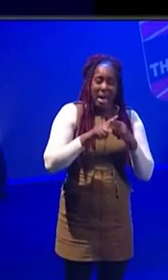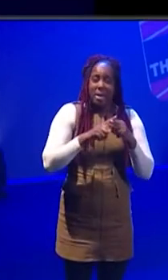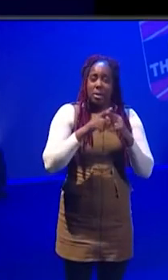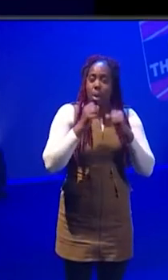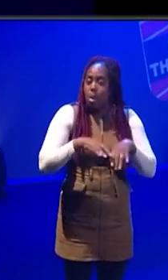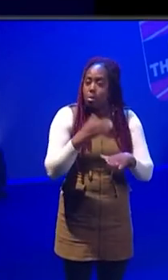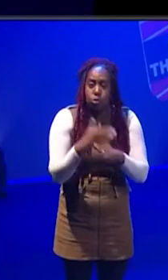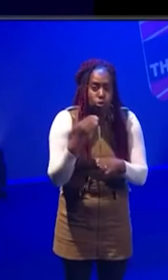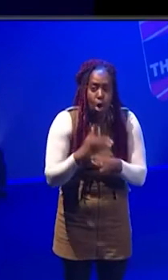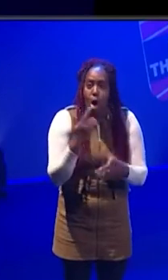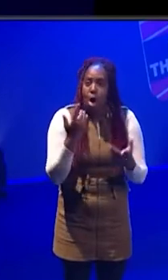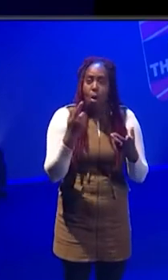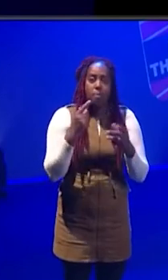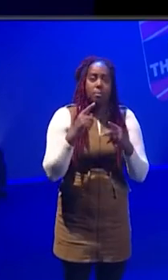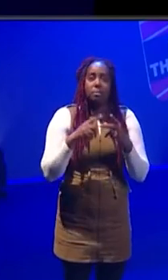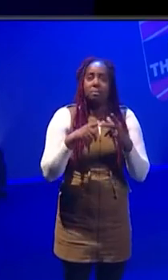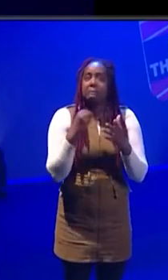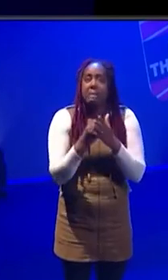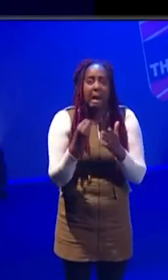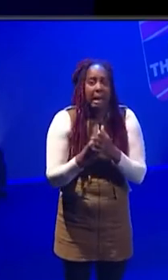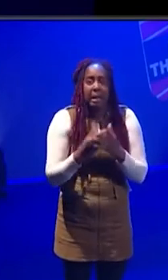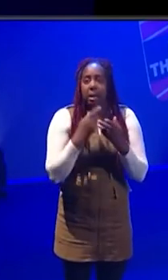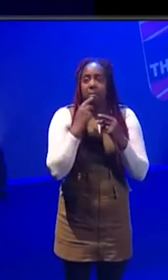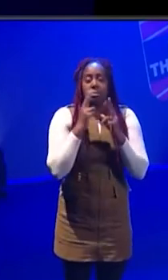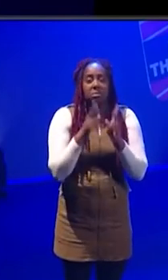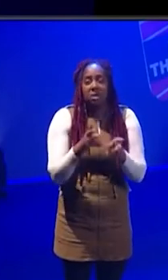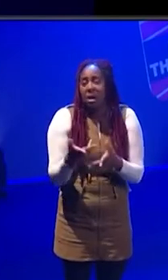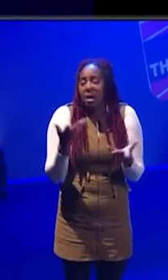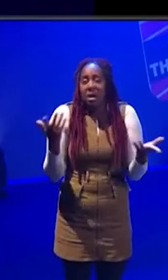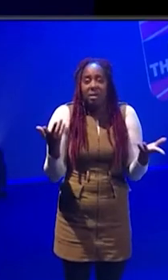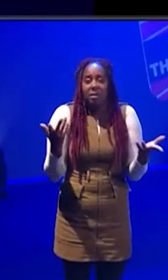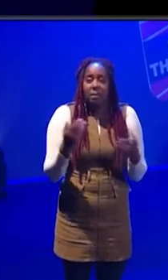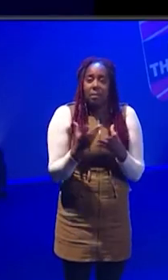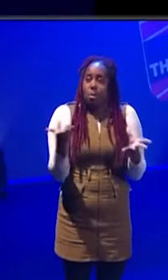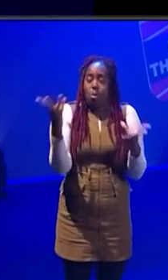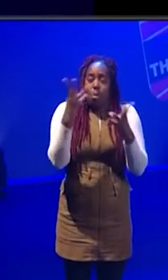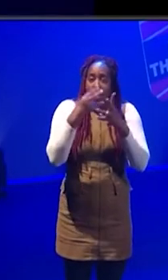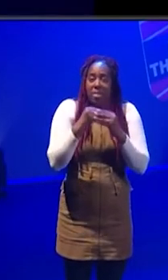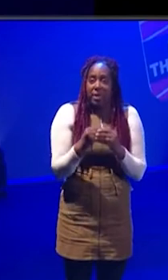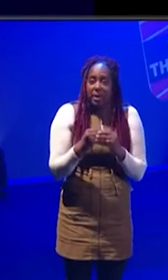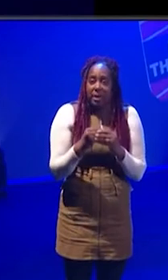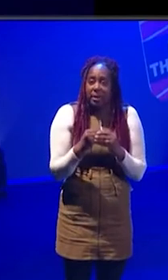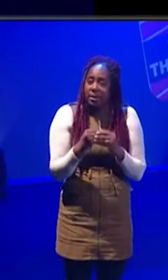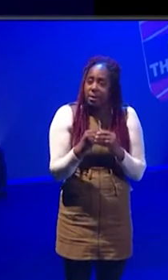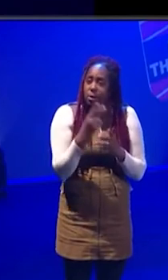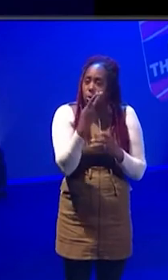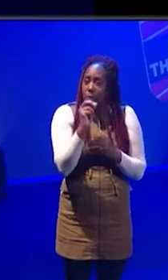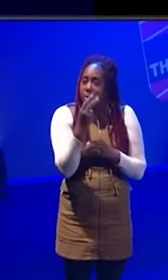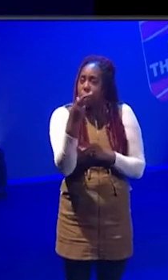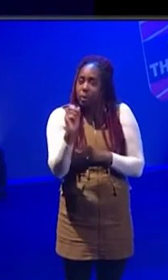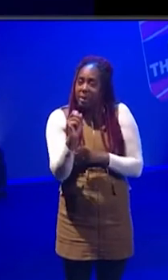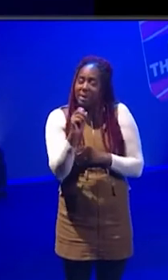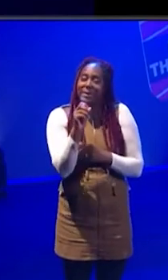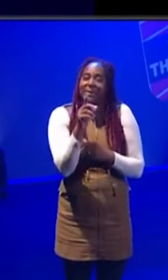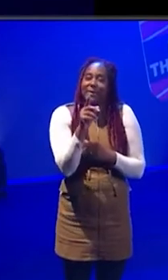are financially on the brink. That isn't over yet. But in that post 2020, there is an opportunity.